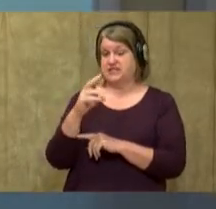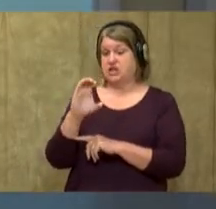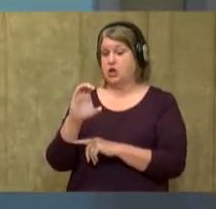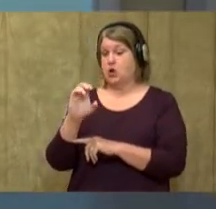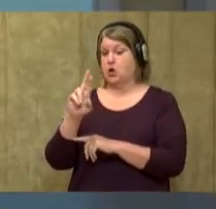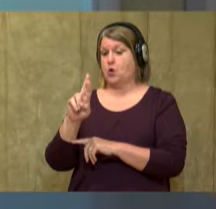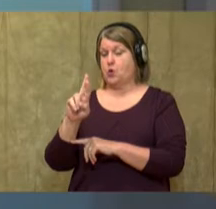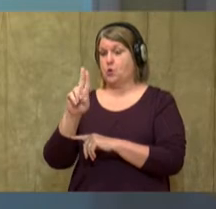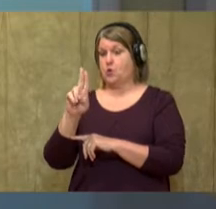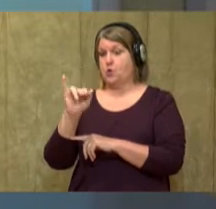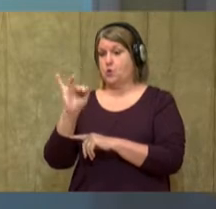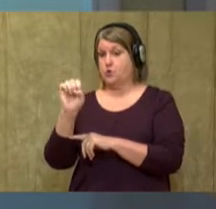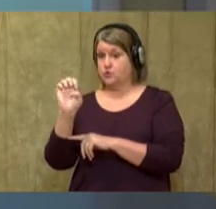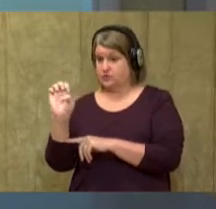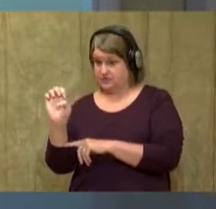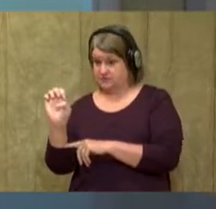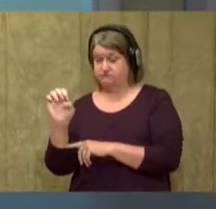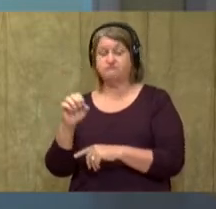Good job.